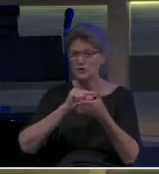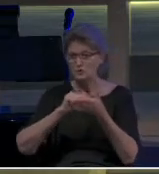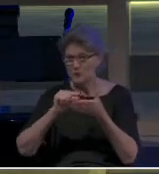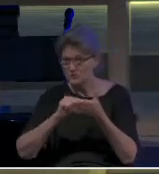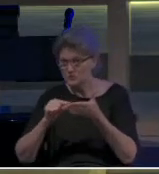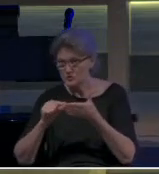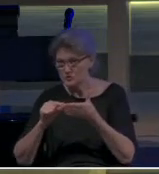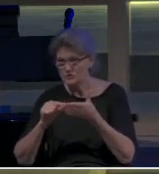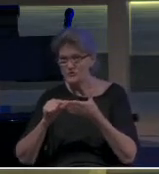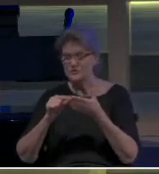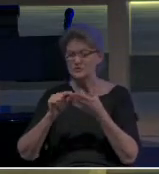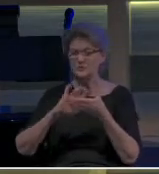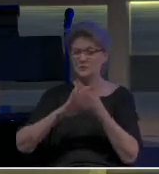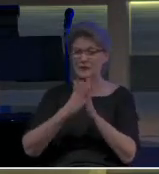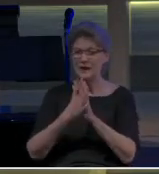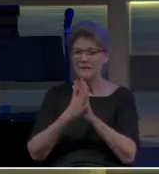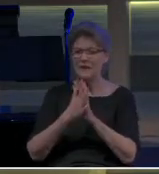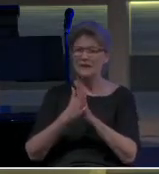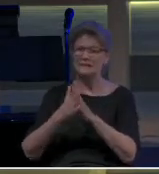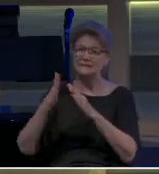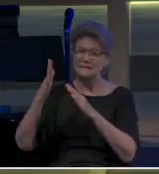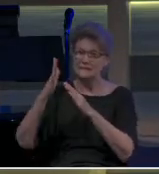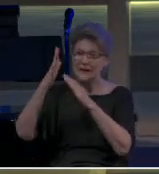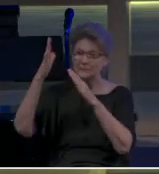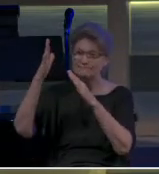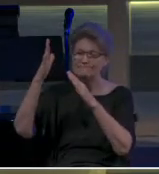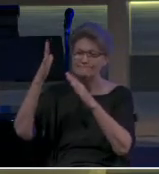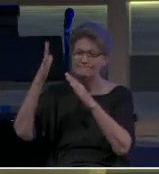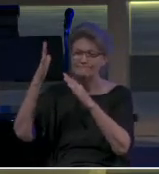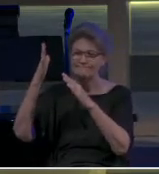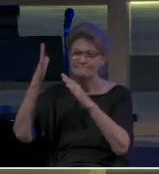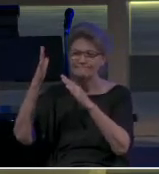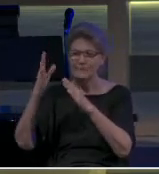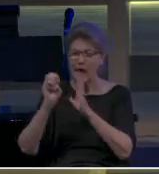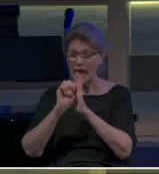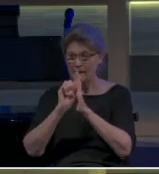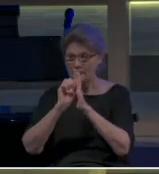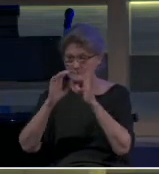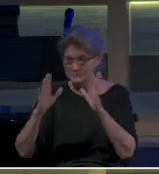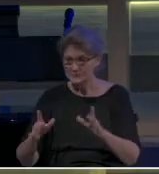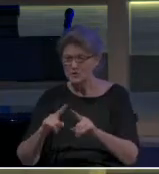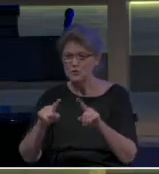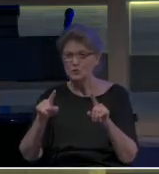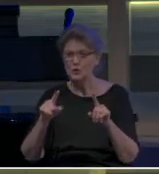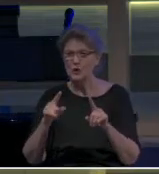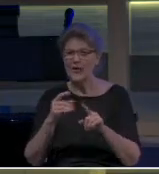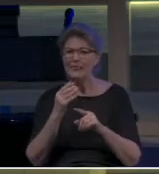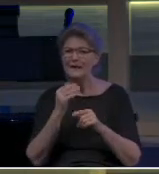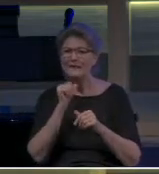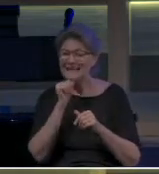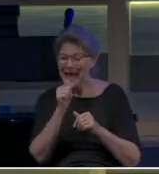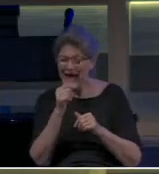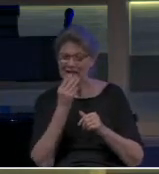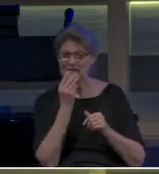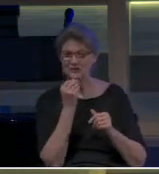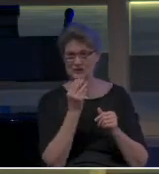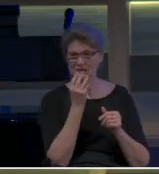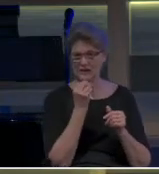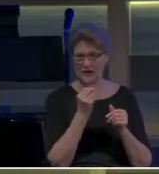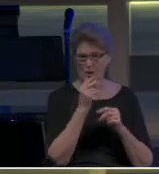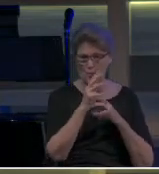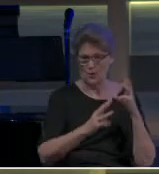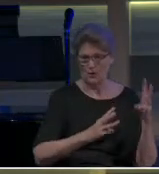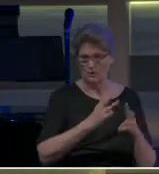his premier emissary to the predominantly Gentile world. Even though his pattern was always,